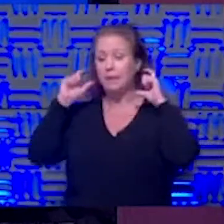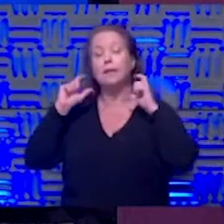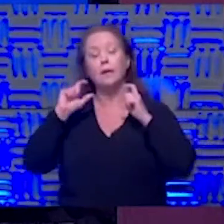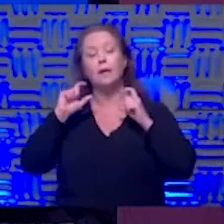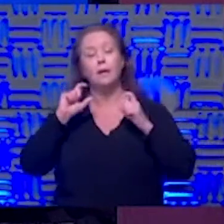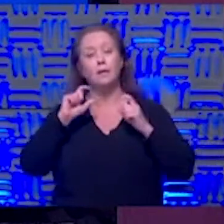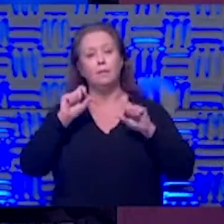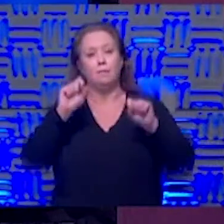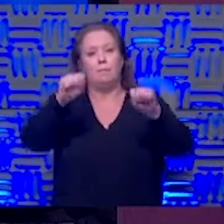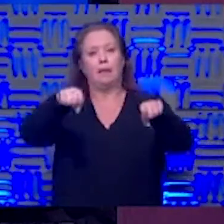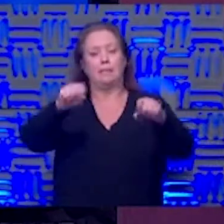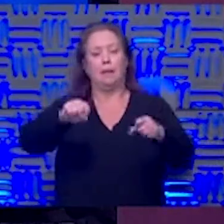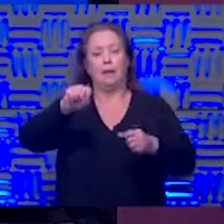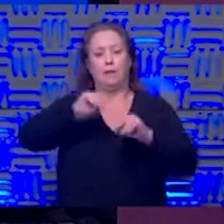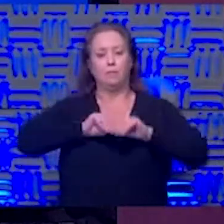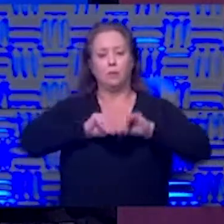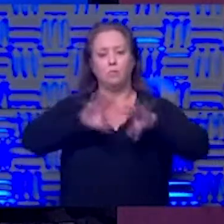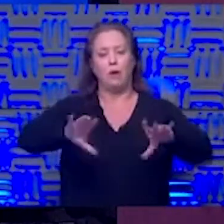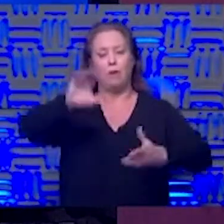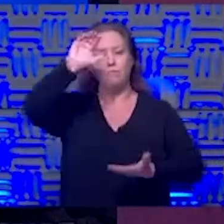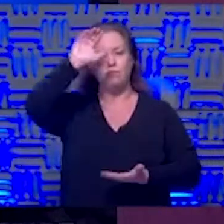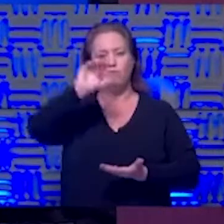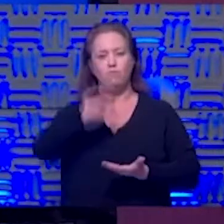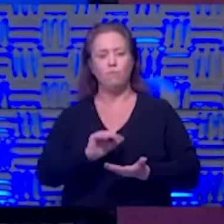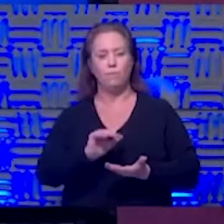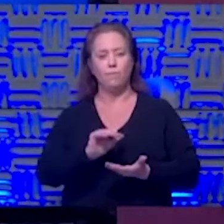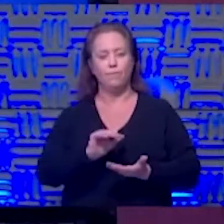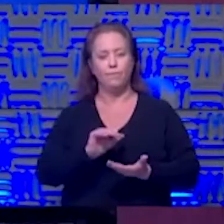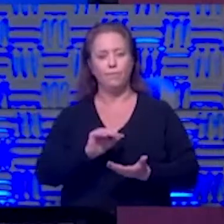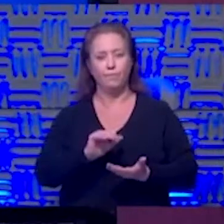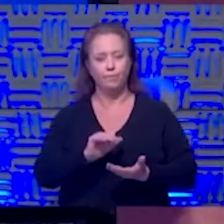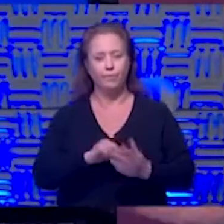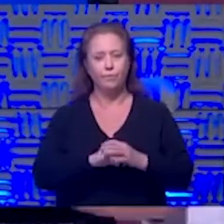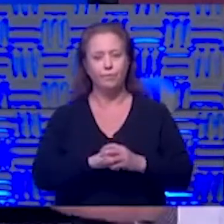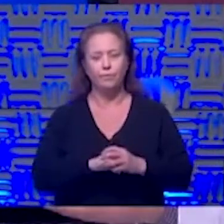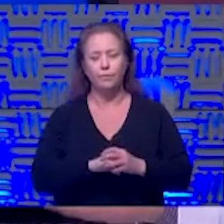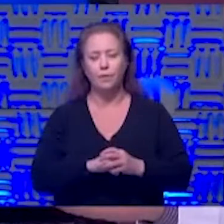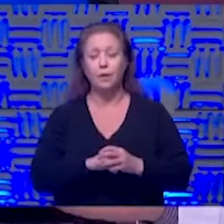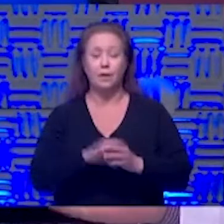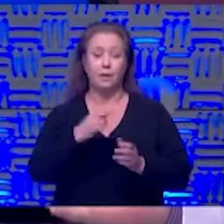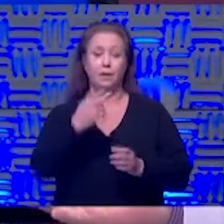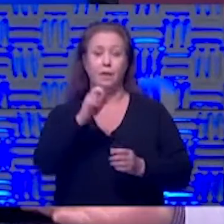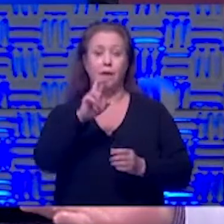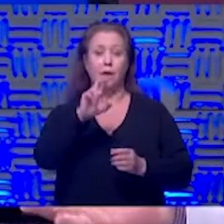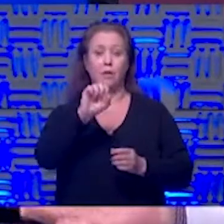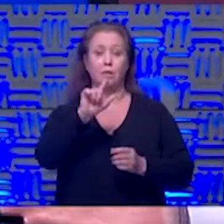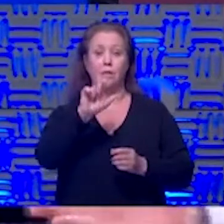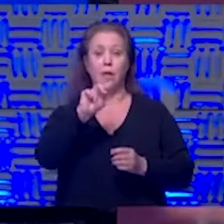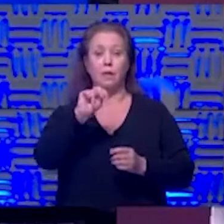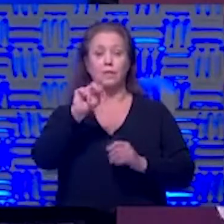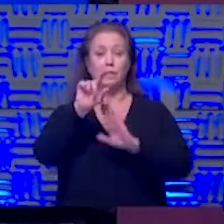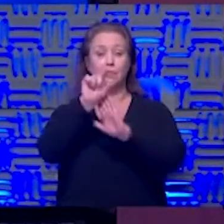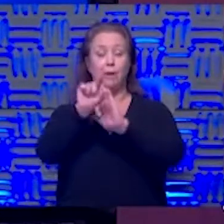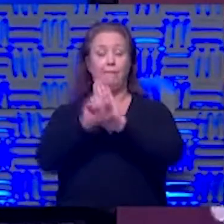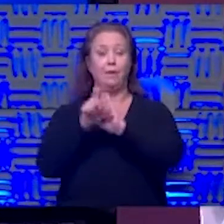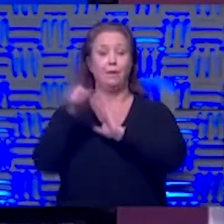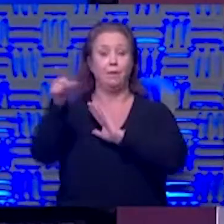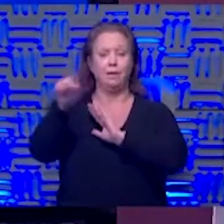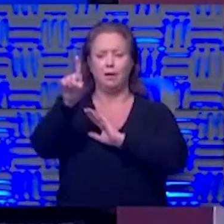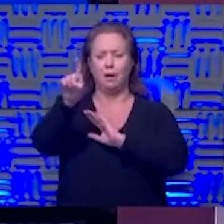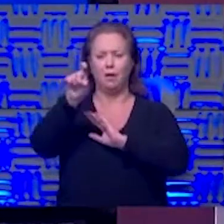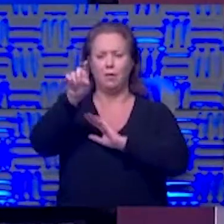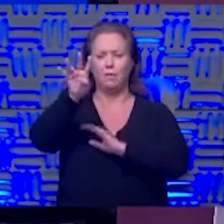of spread drops dramatically you know you go back to the uh hair salons down in springfield where they had i think it was